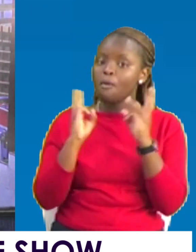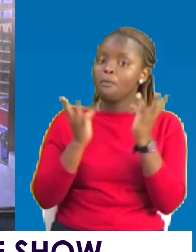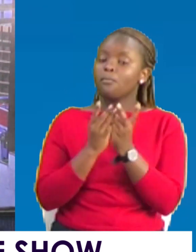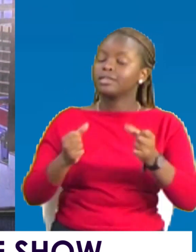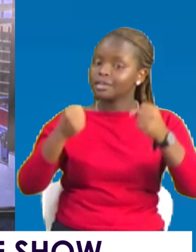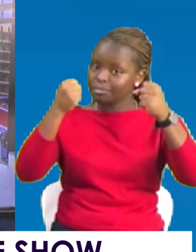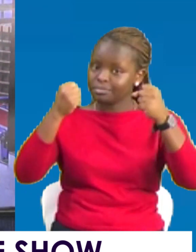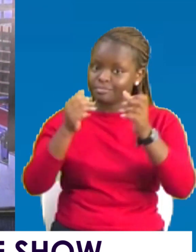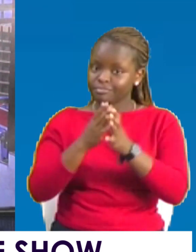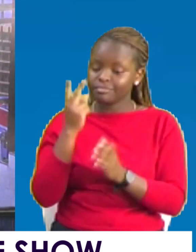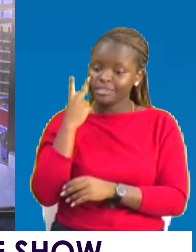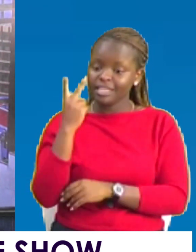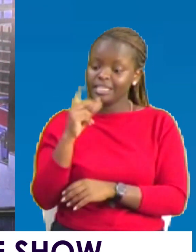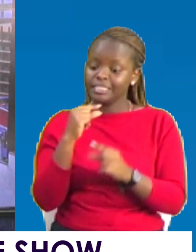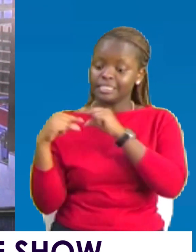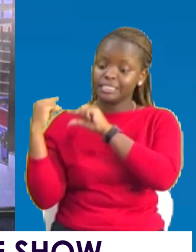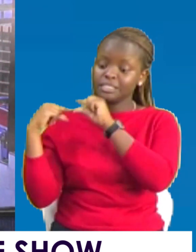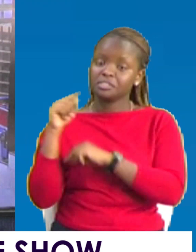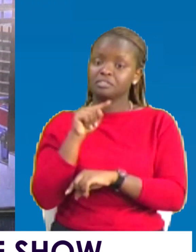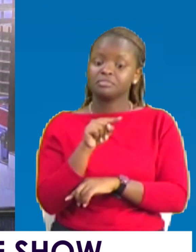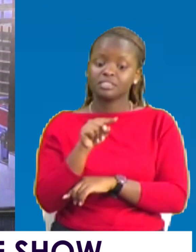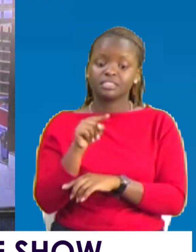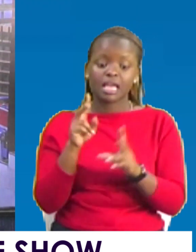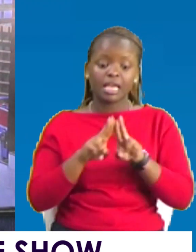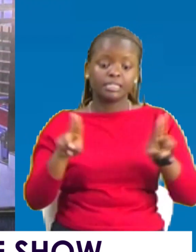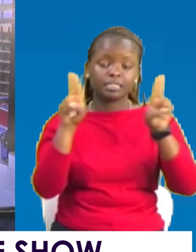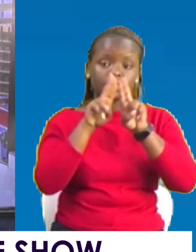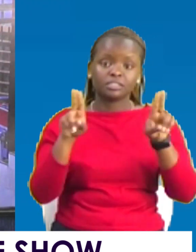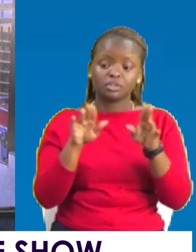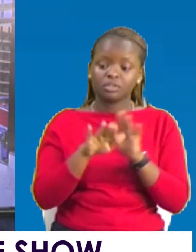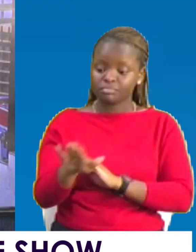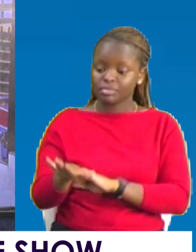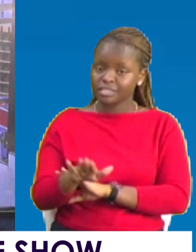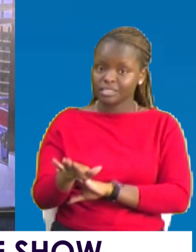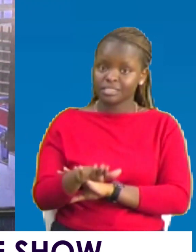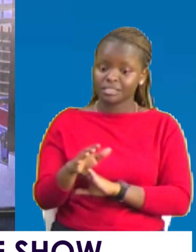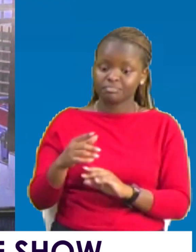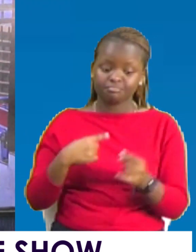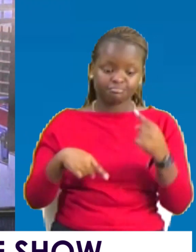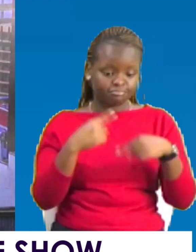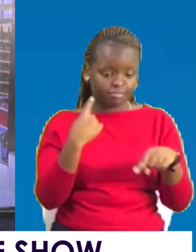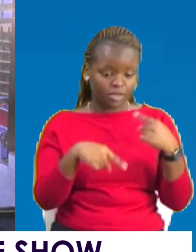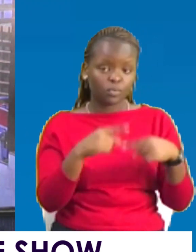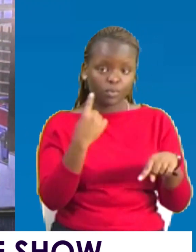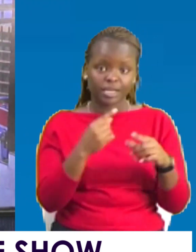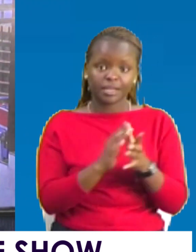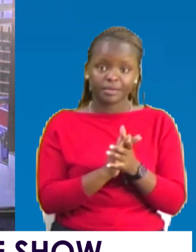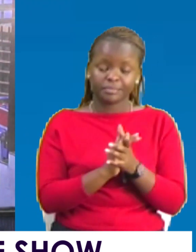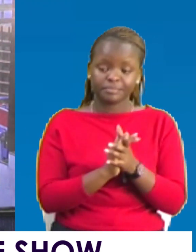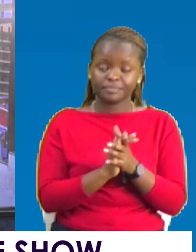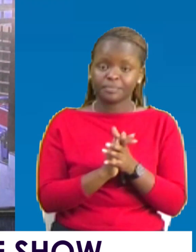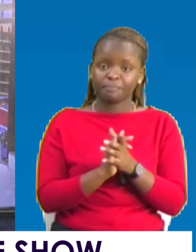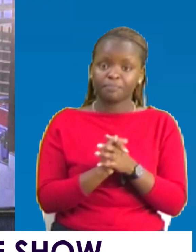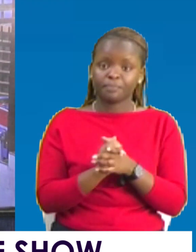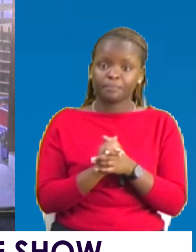is the generation that you are going to see in the international platforms. Competing and winning. Not just competing.